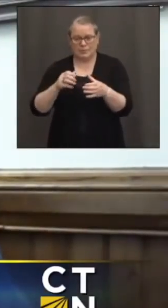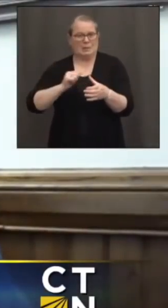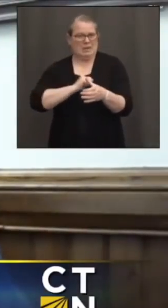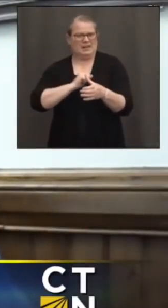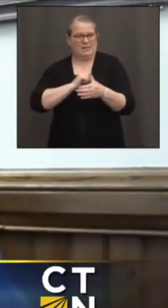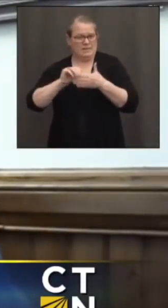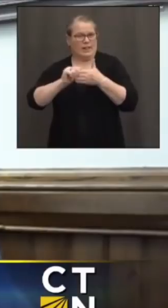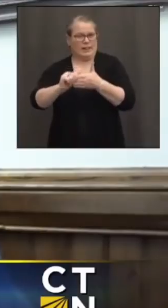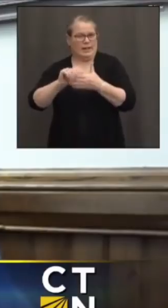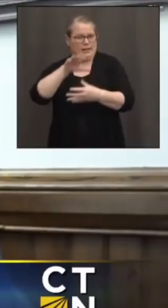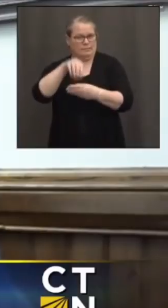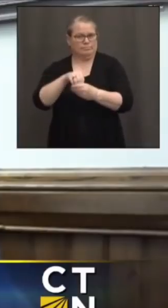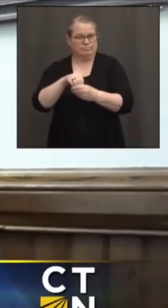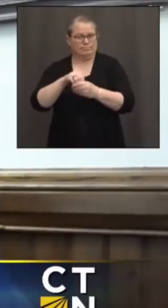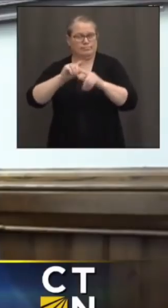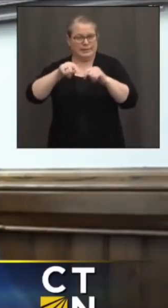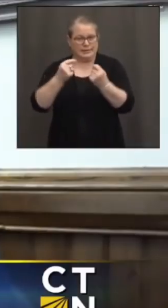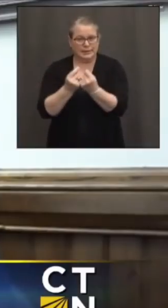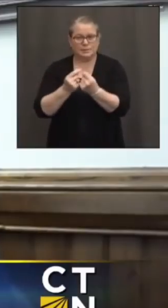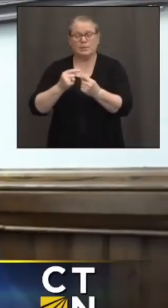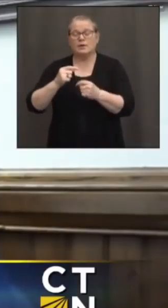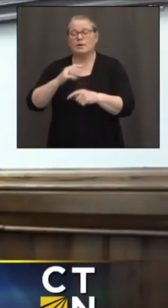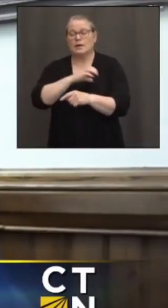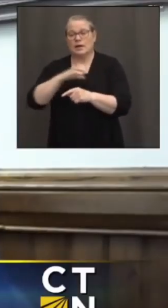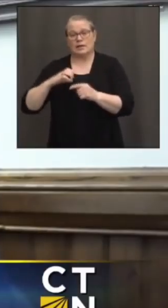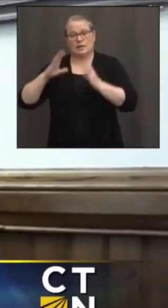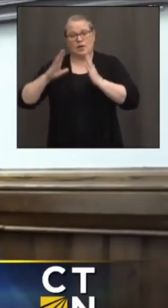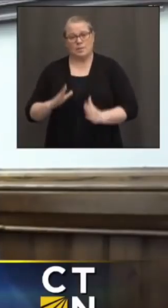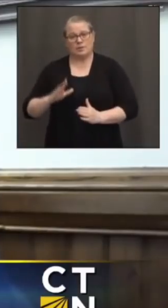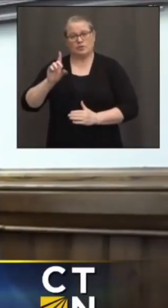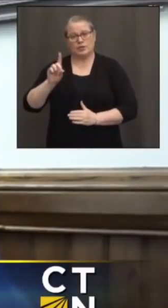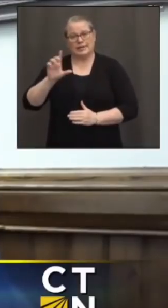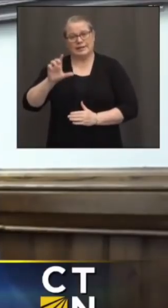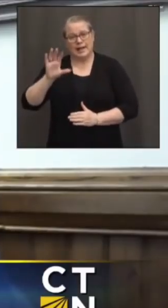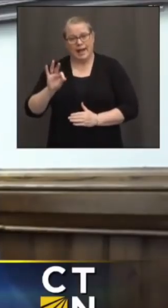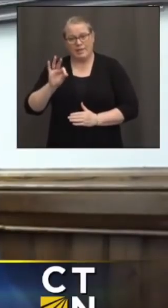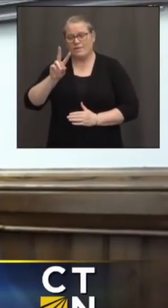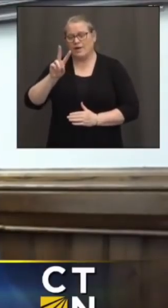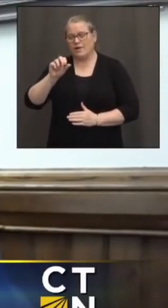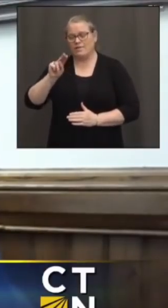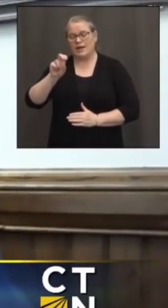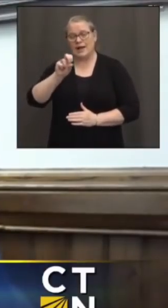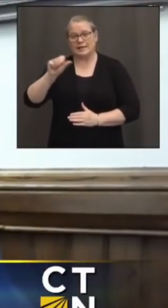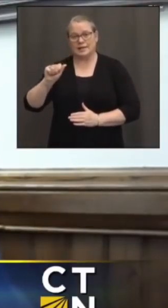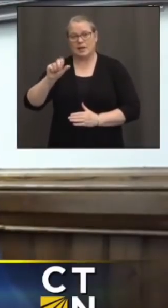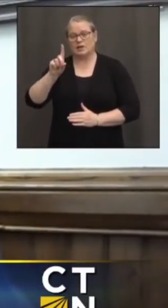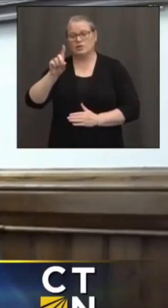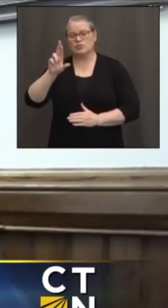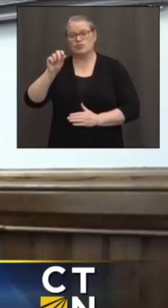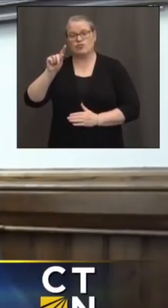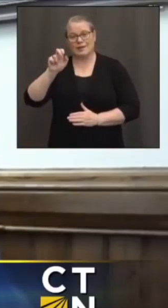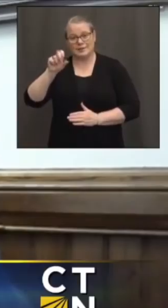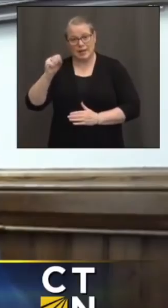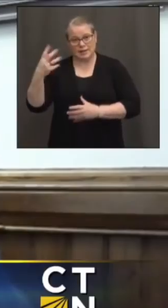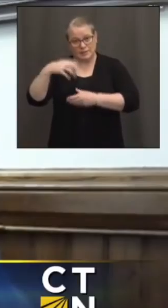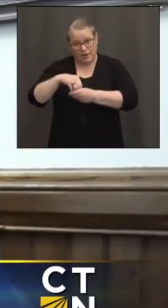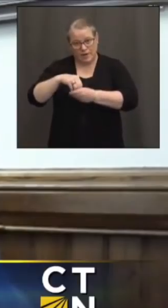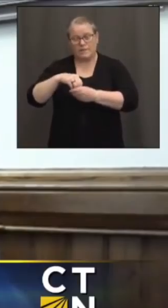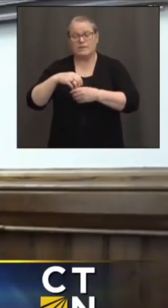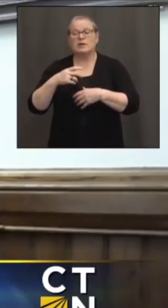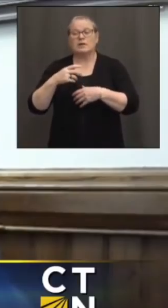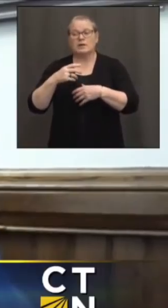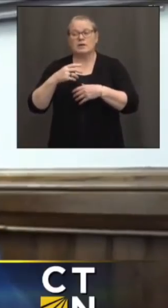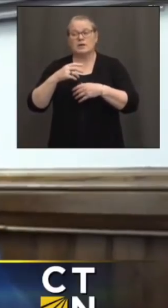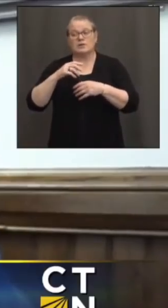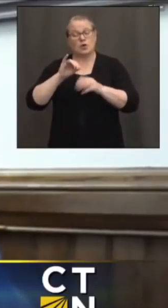Commissioner of Department of Children and Family, Vanessa Dorantes. It's not only about identifying a location